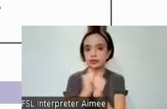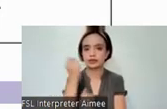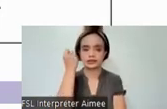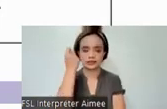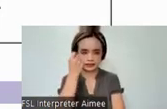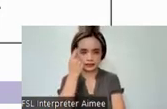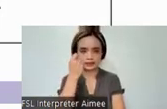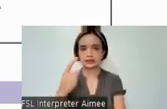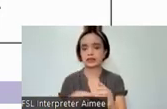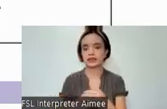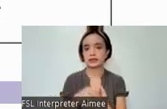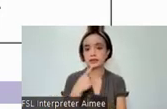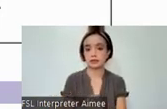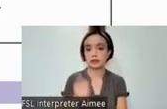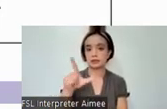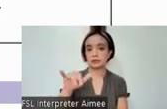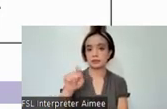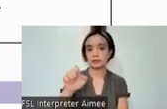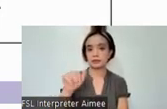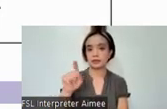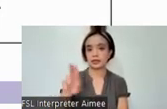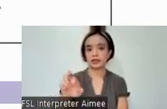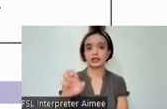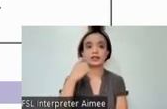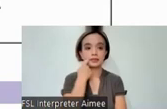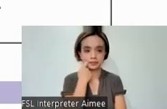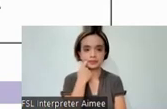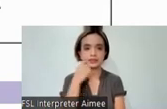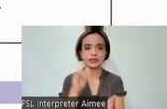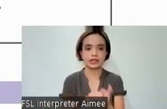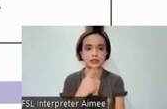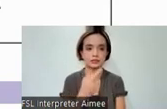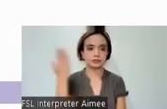supporting the literature mentioned in the earlier parts of our presentation.